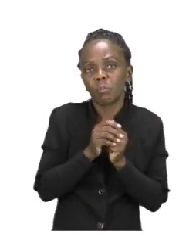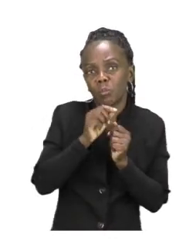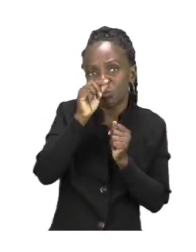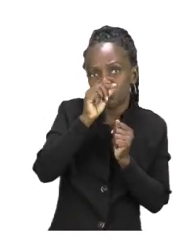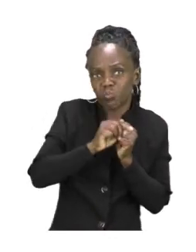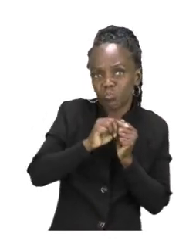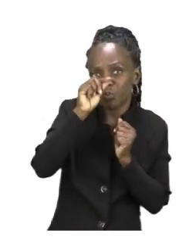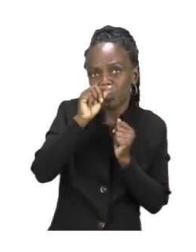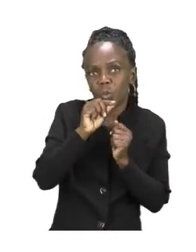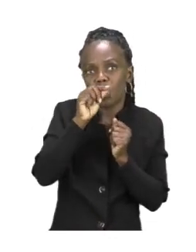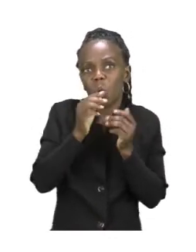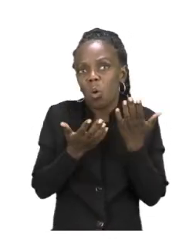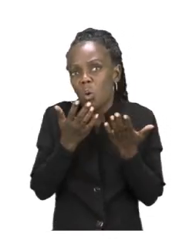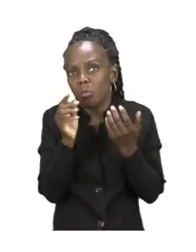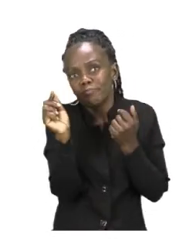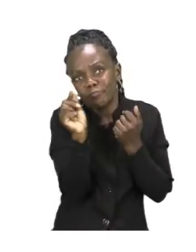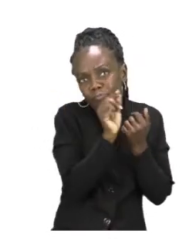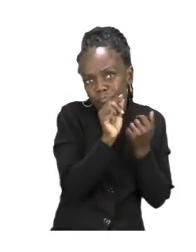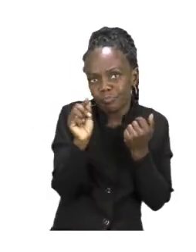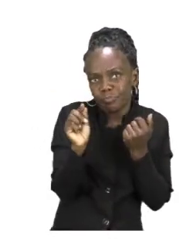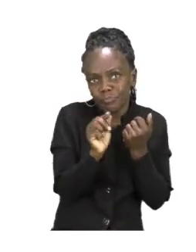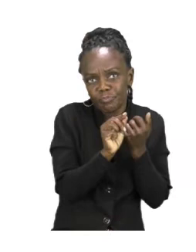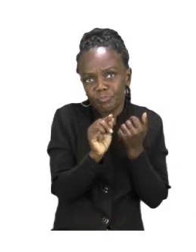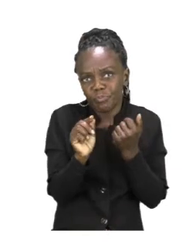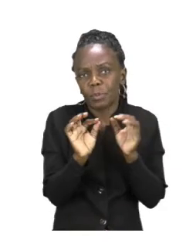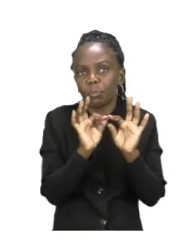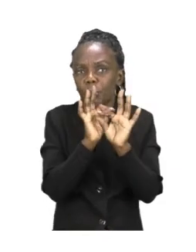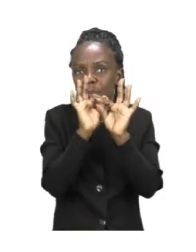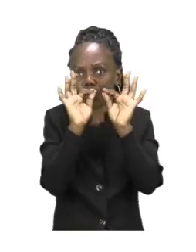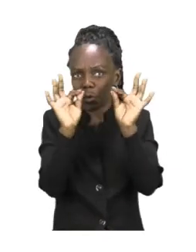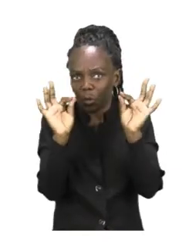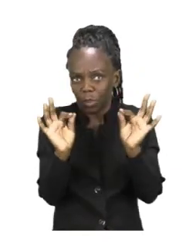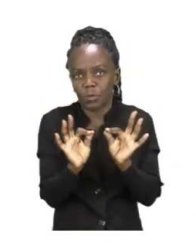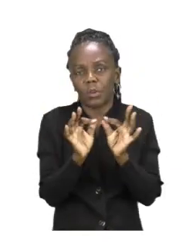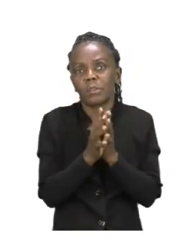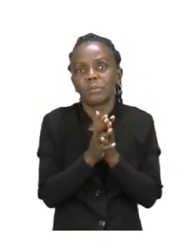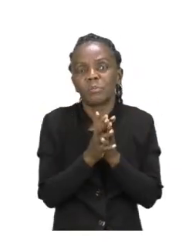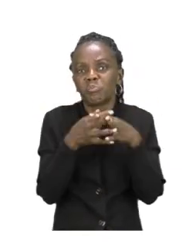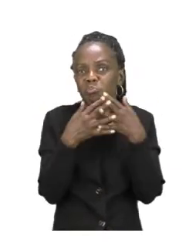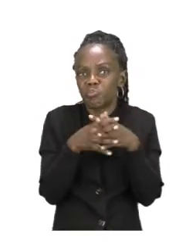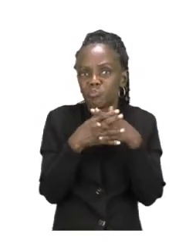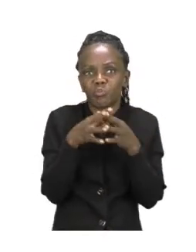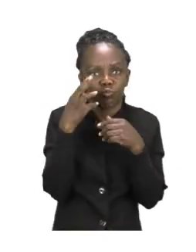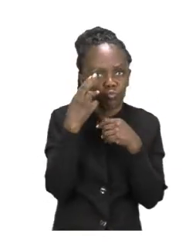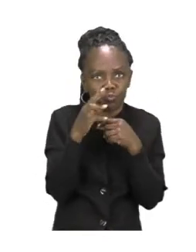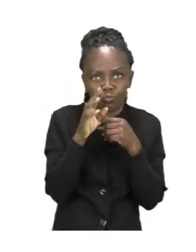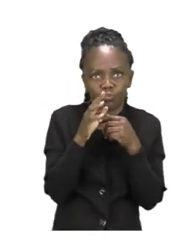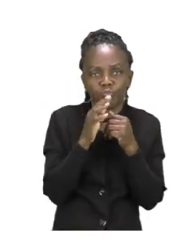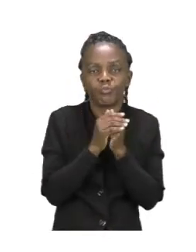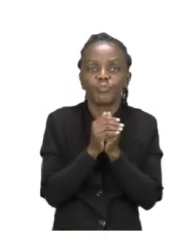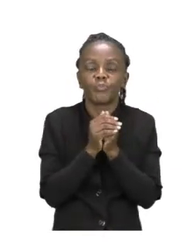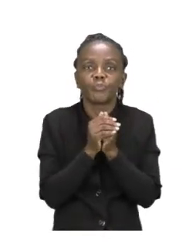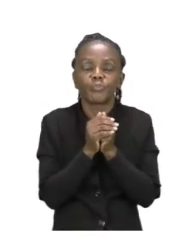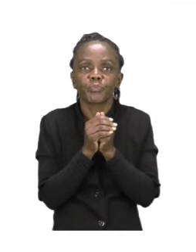or from side to side. Now let me show you how you